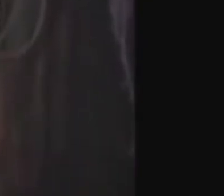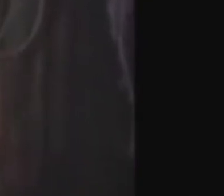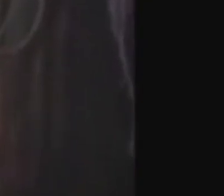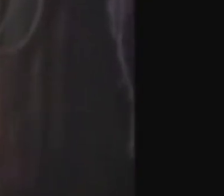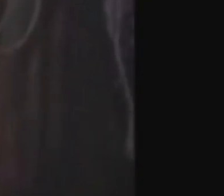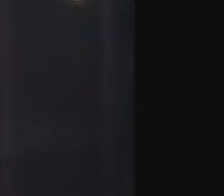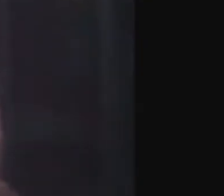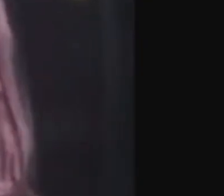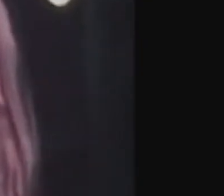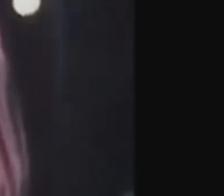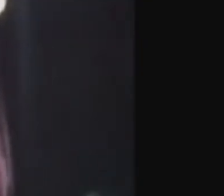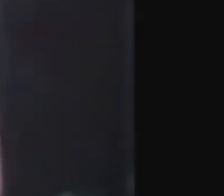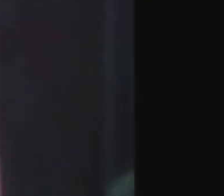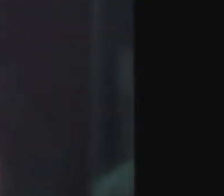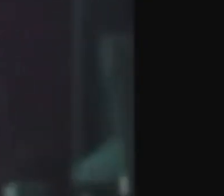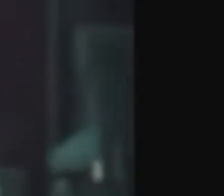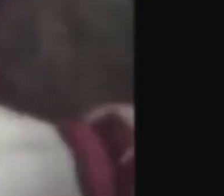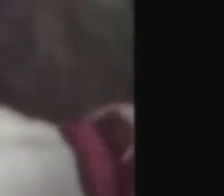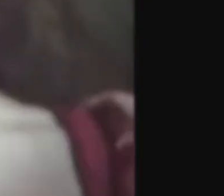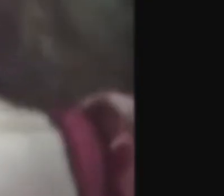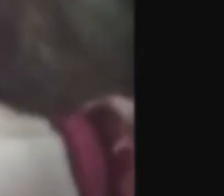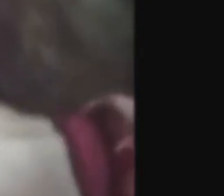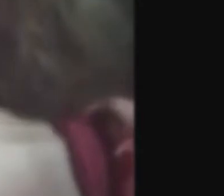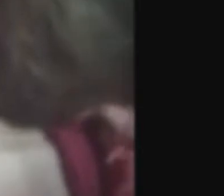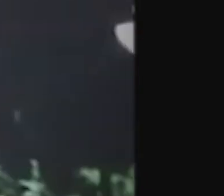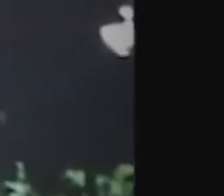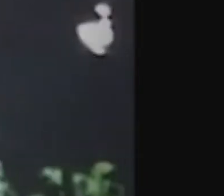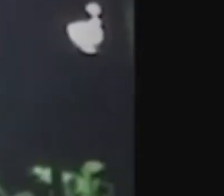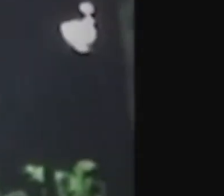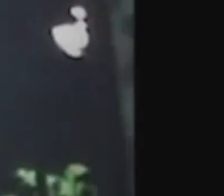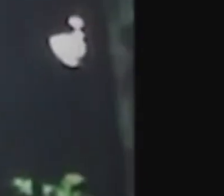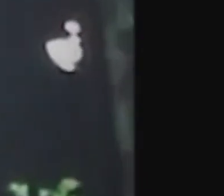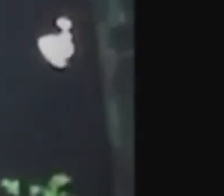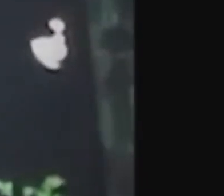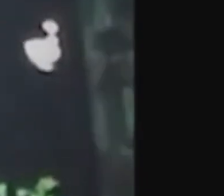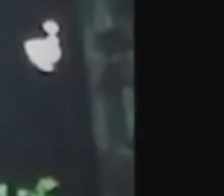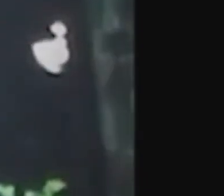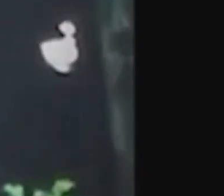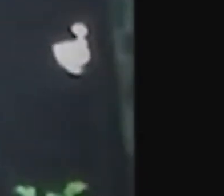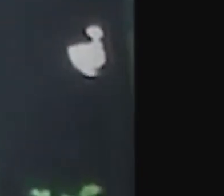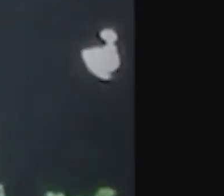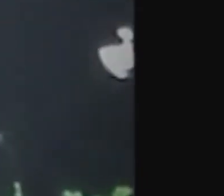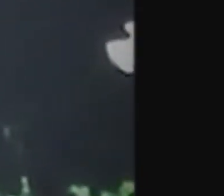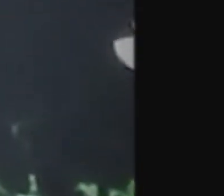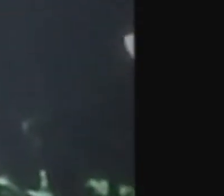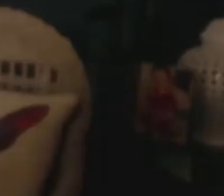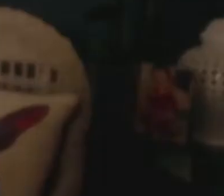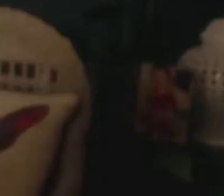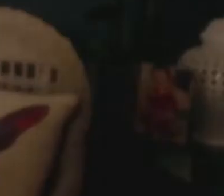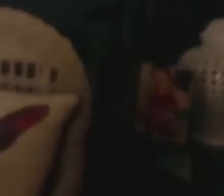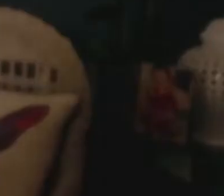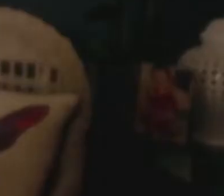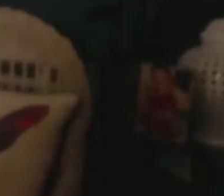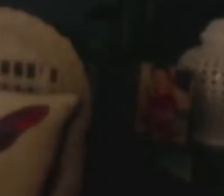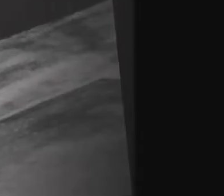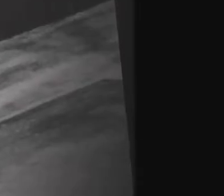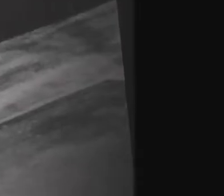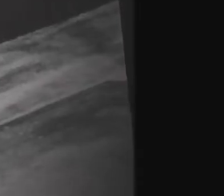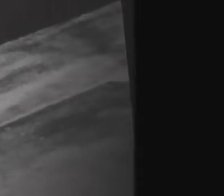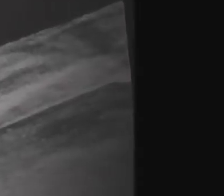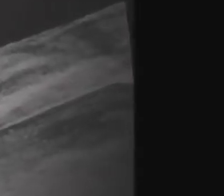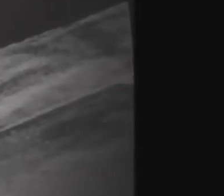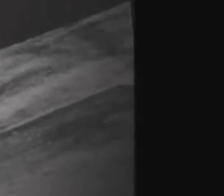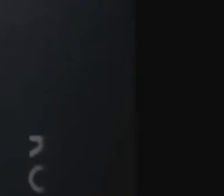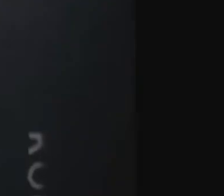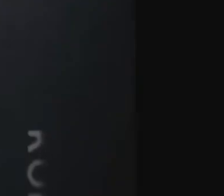my own Puerto Rican background to Shakespeare. She moves me not or not removed. The first time I saw my Shakespeare in the park was just absolutely